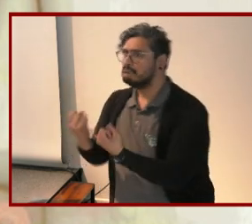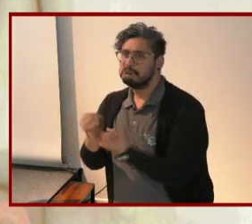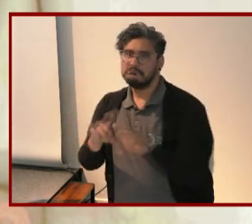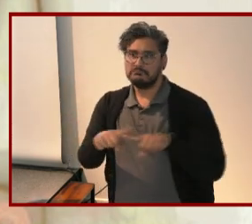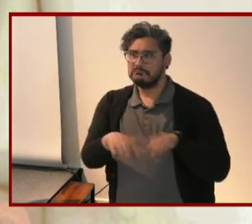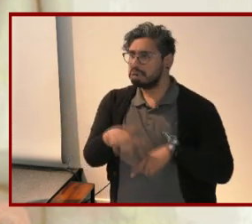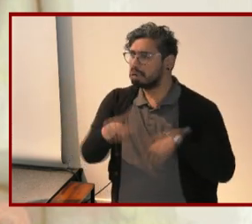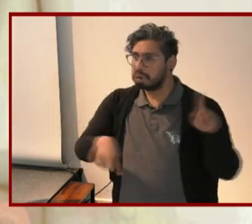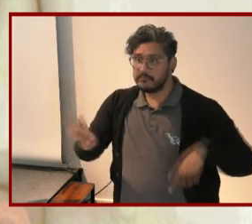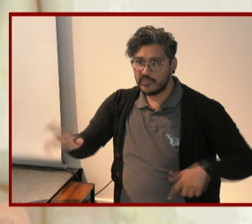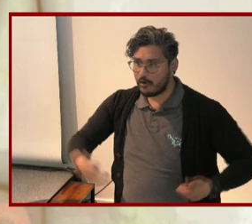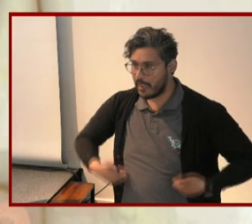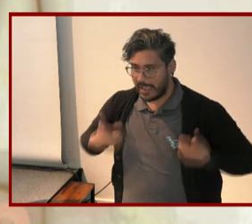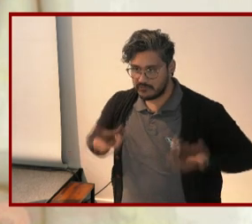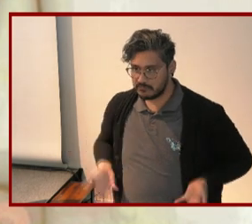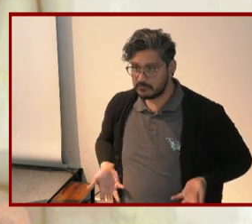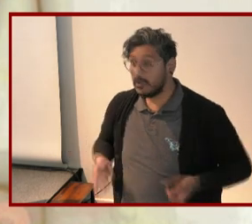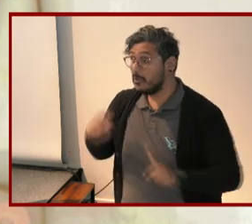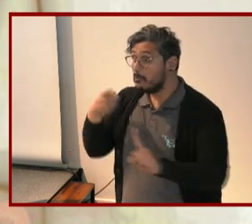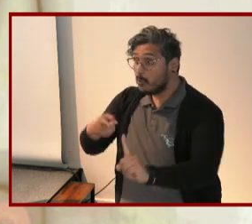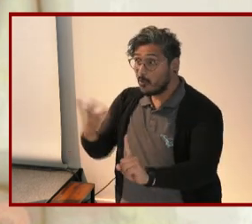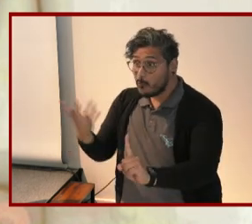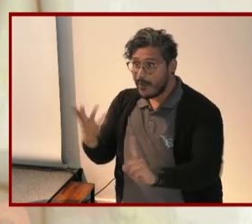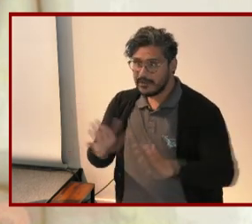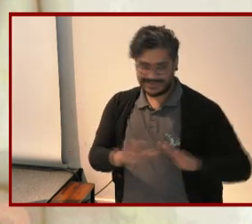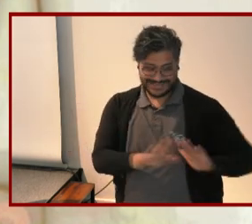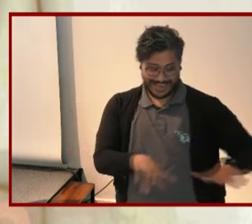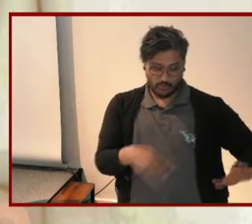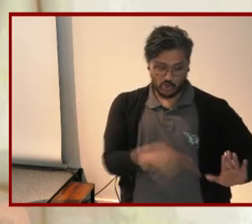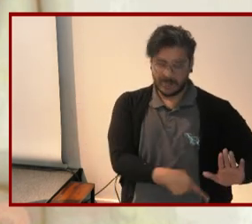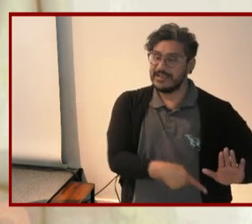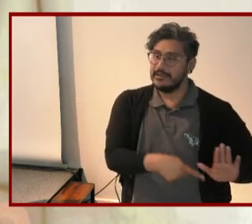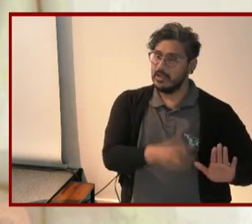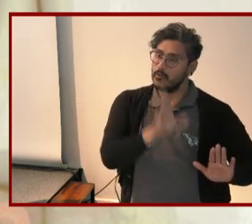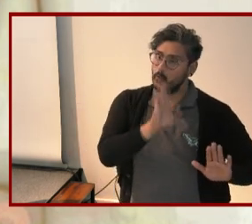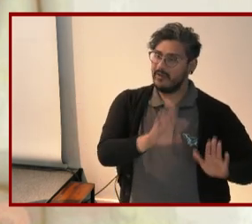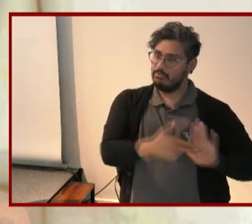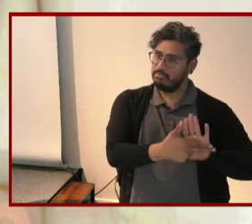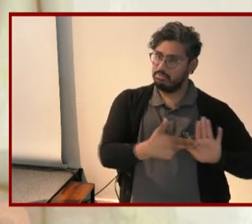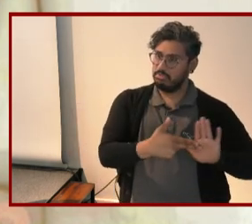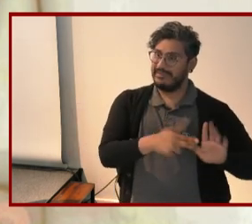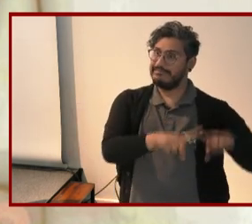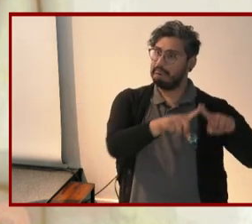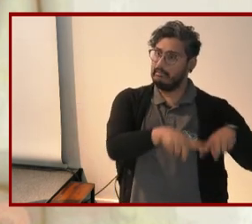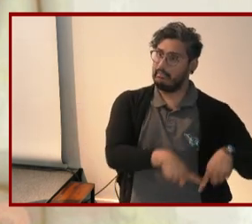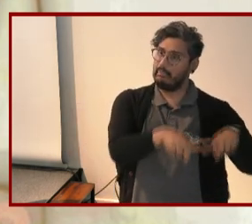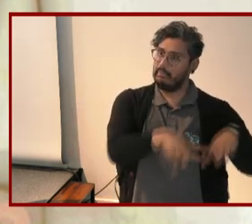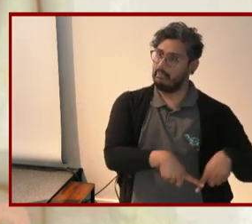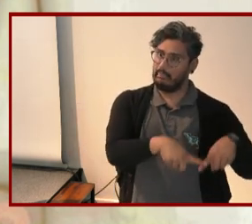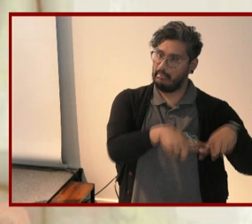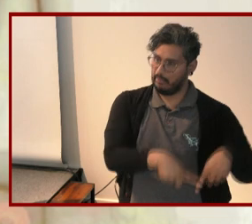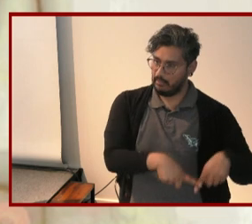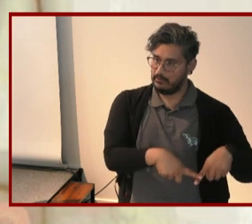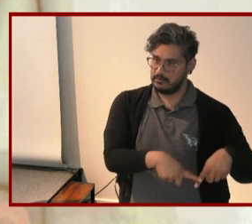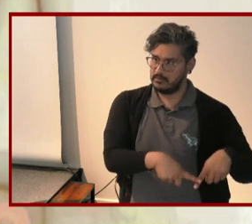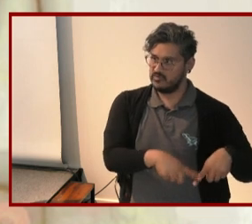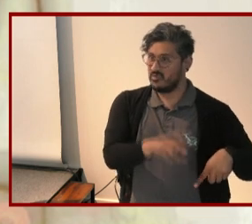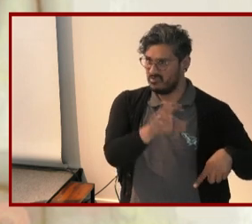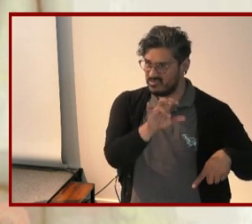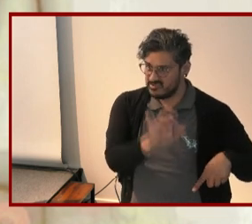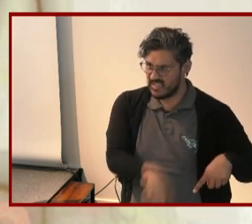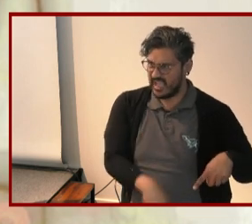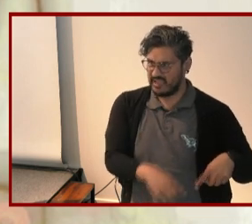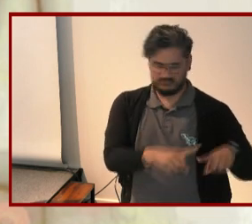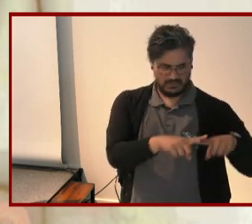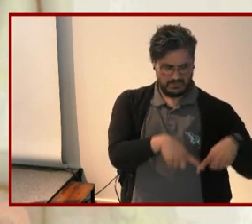-to-day the point here is that childhood is characterized as dependent and adulthood as independent and so that these states of